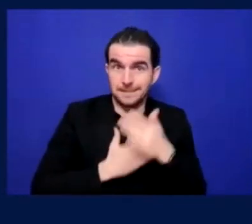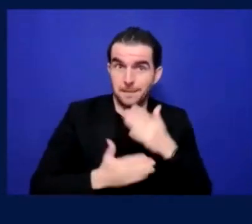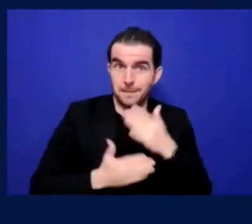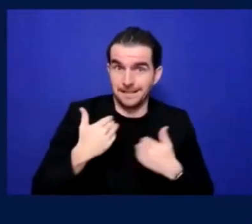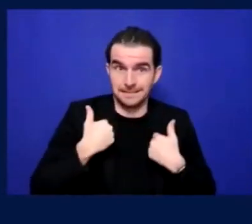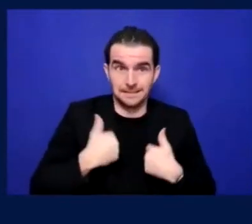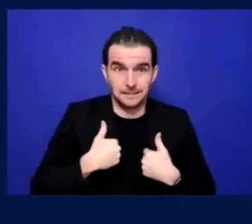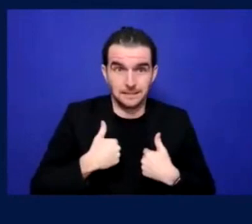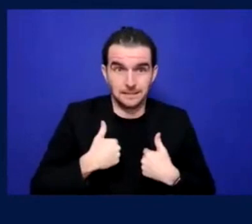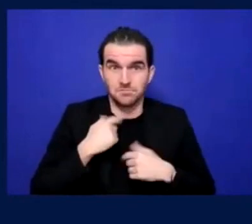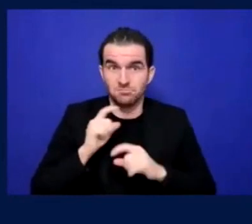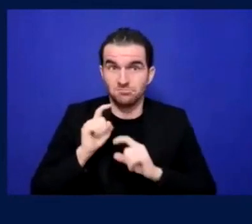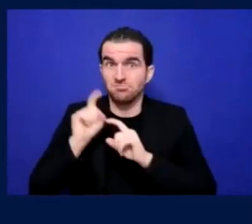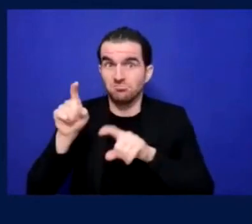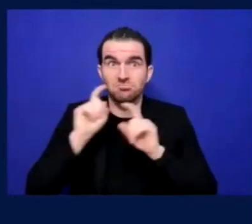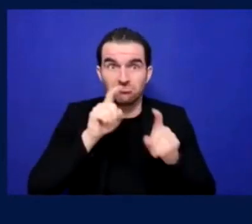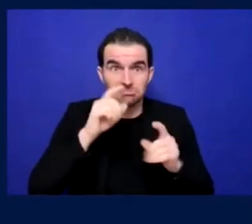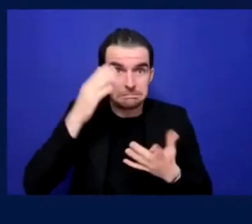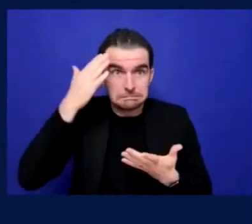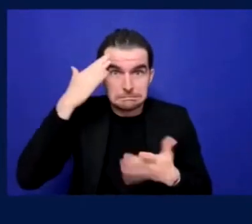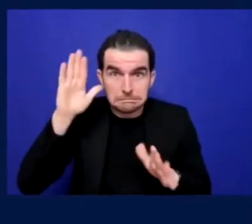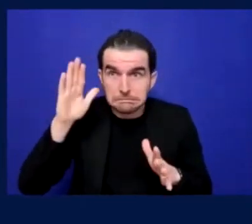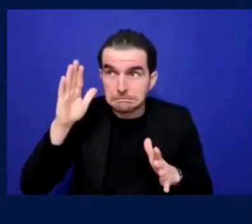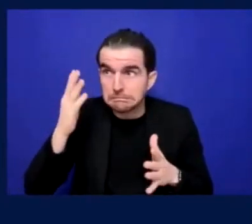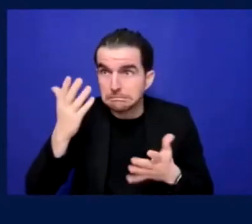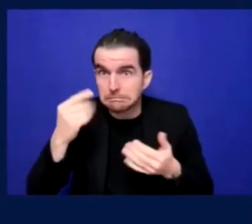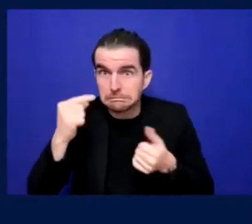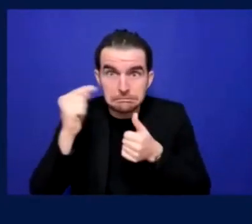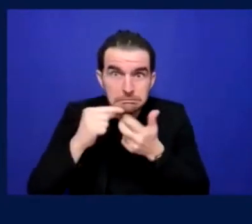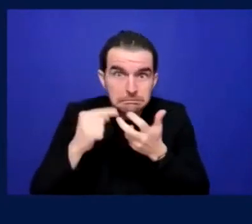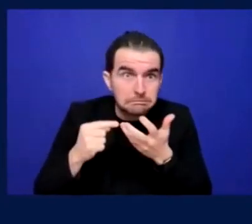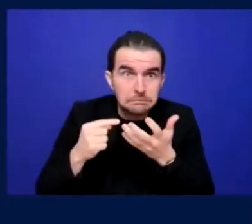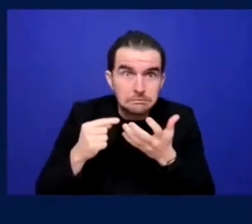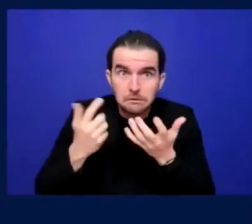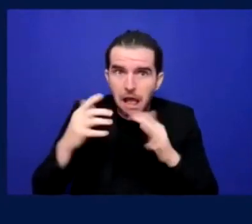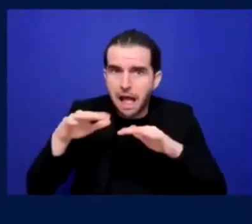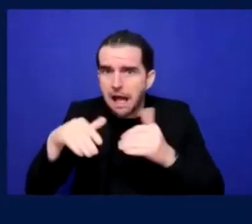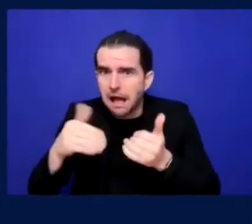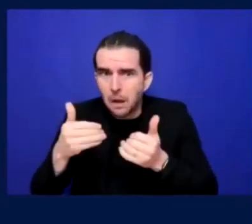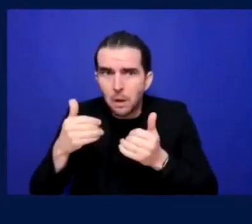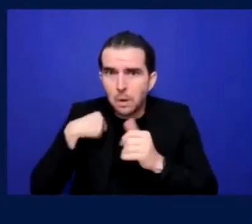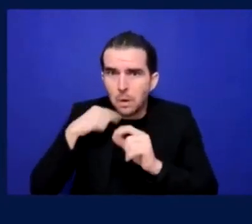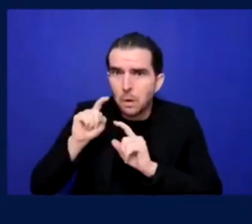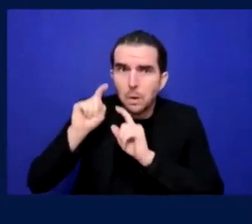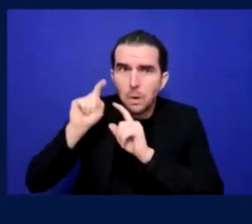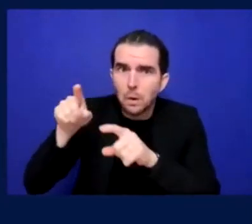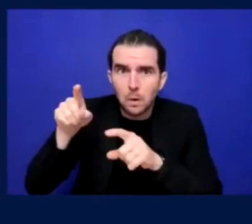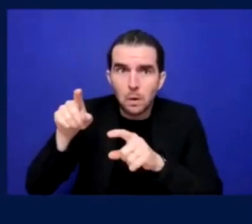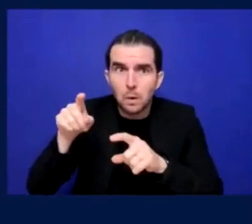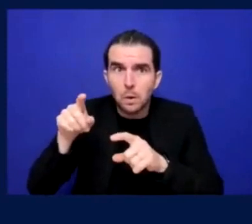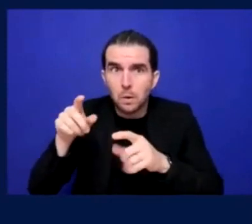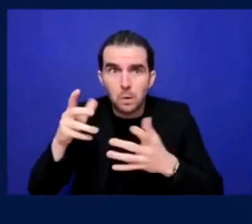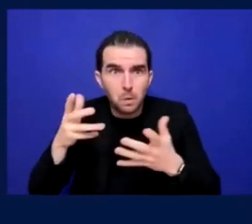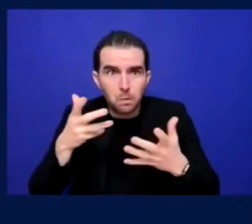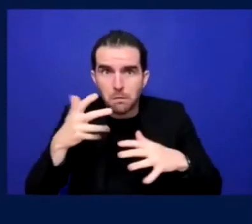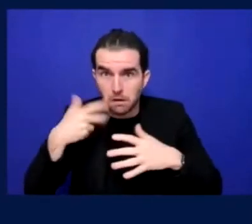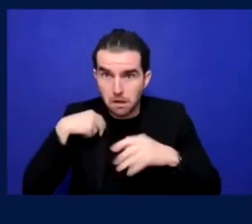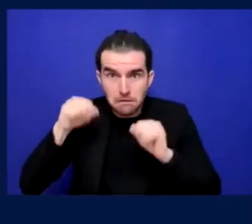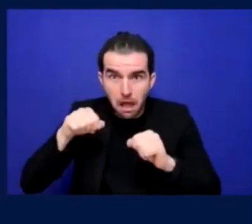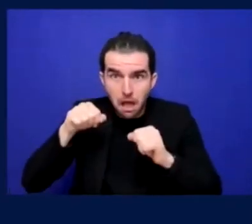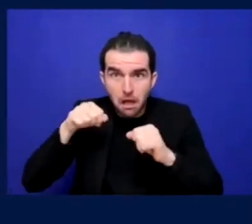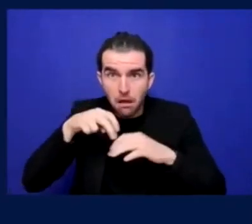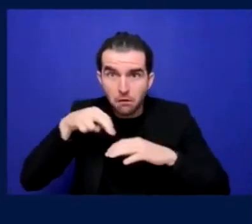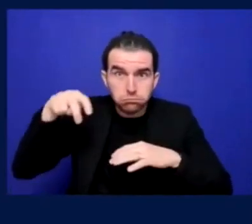another thing that, uh, I mostly face is, uh, that a waste sector is not